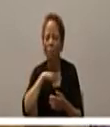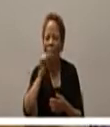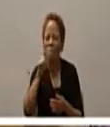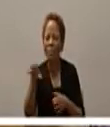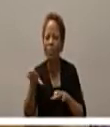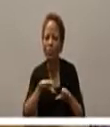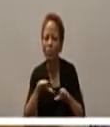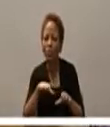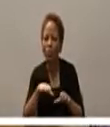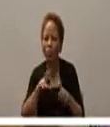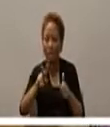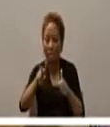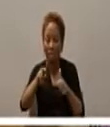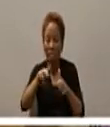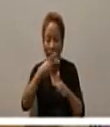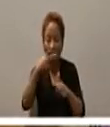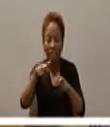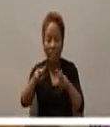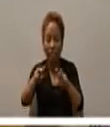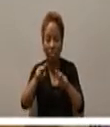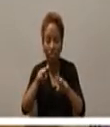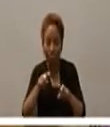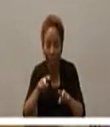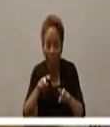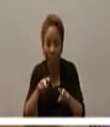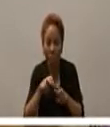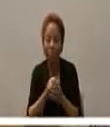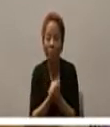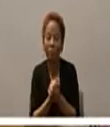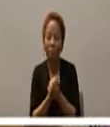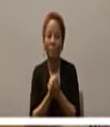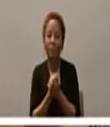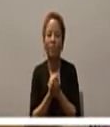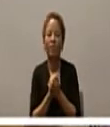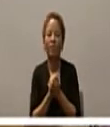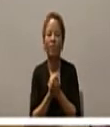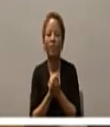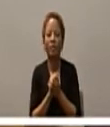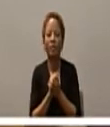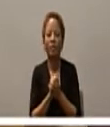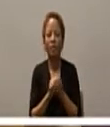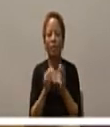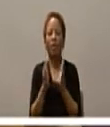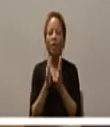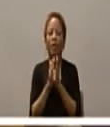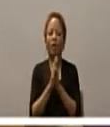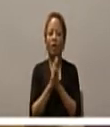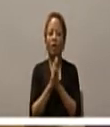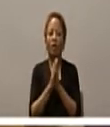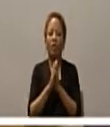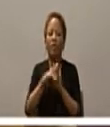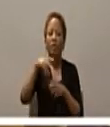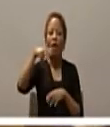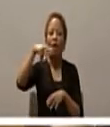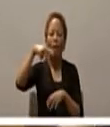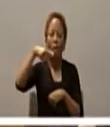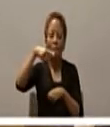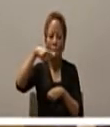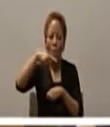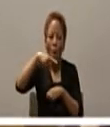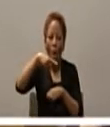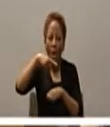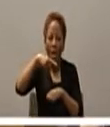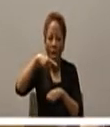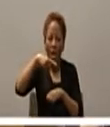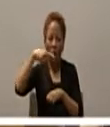it makes mention about how he prays for them prays with joy for their commitment their efforts and continues to